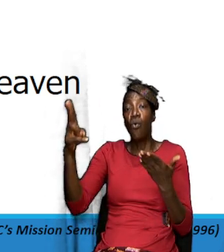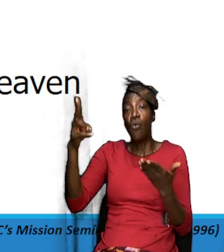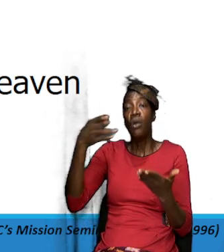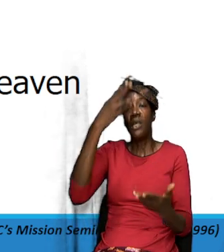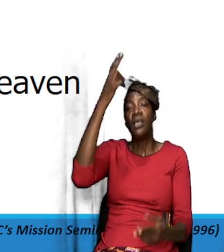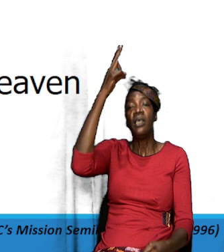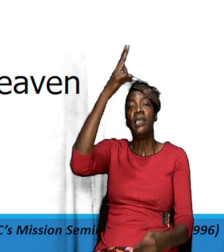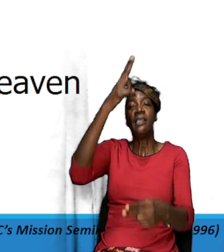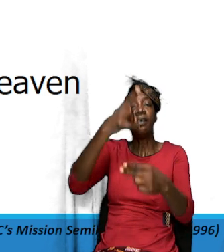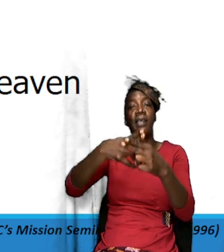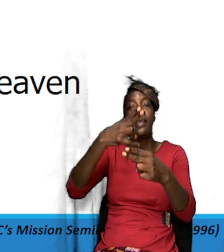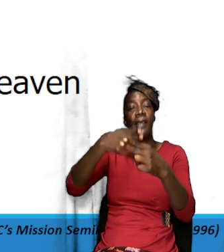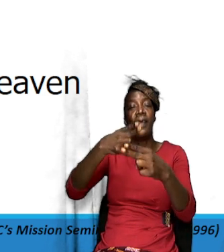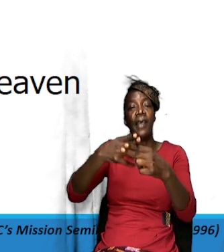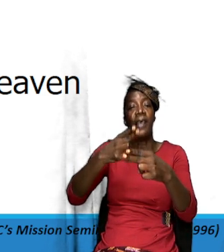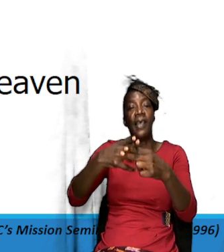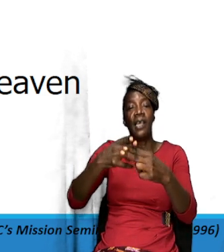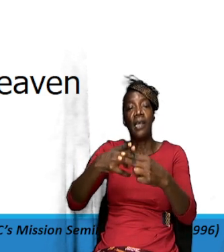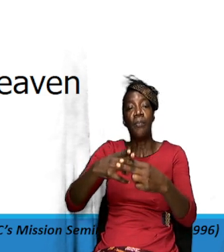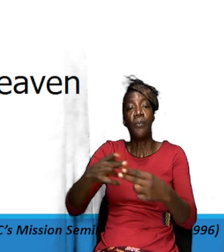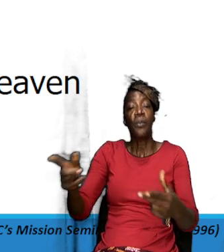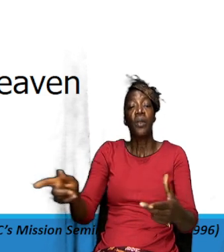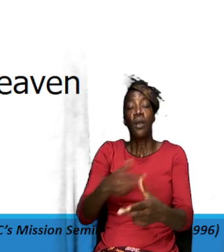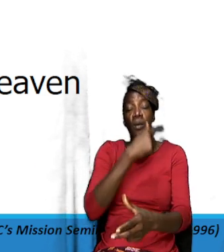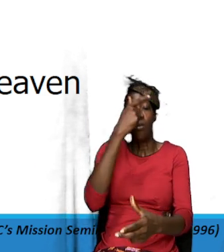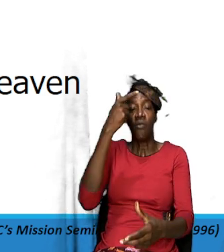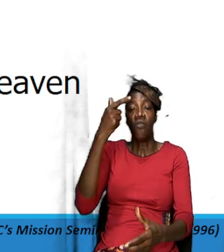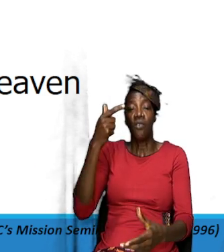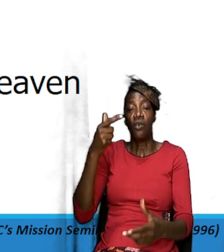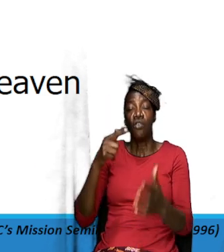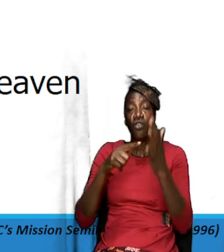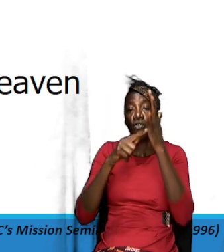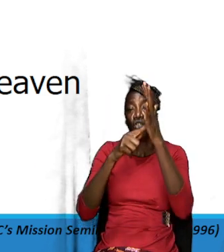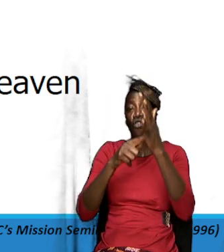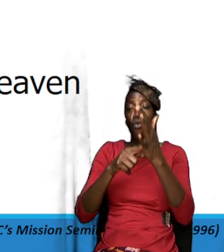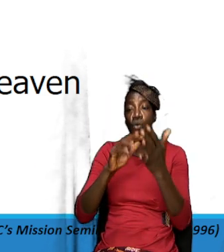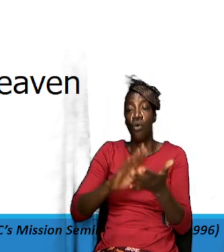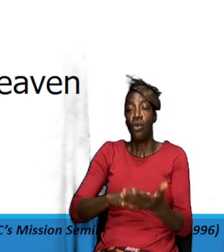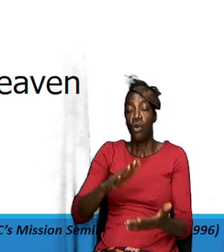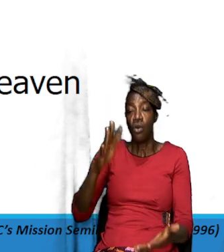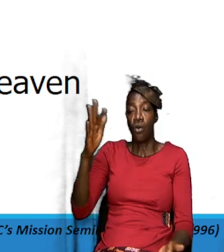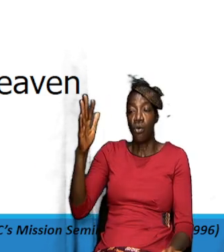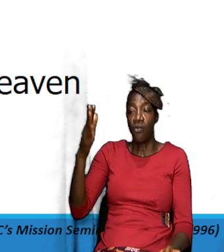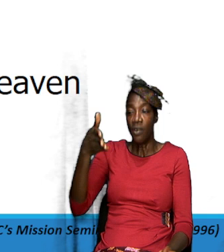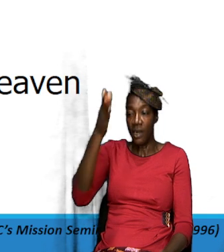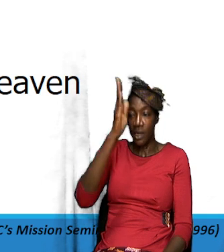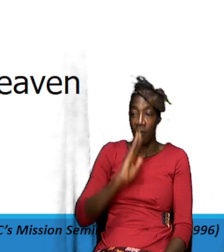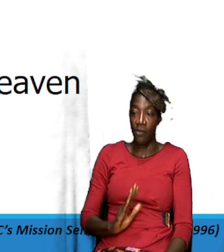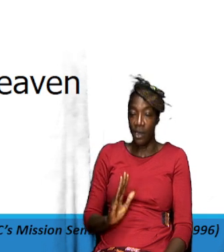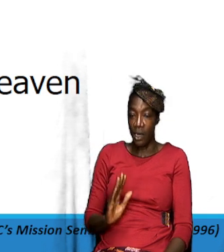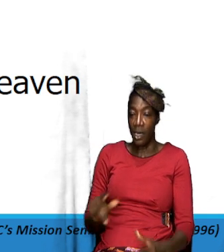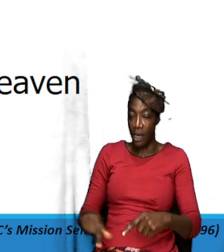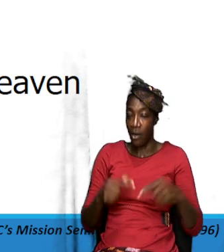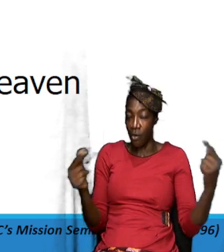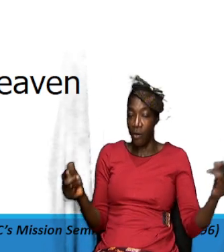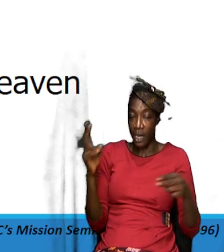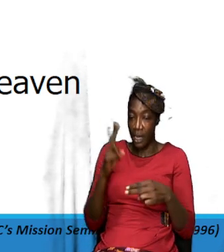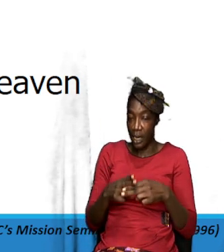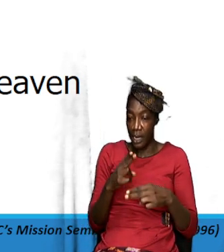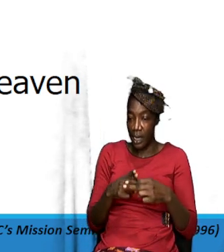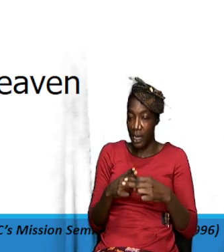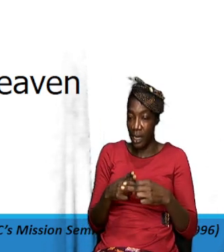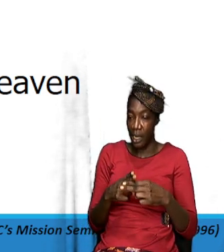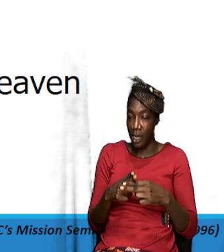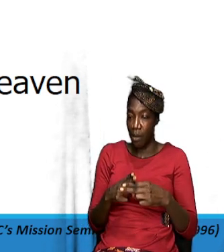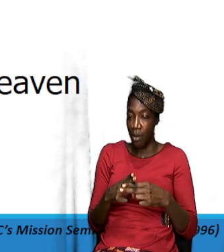this petition comes first to show that the glorifying of God's great name is the